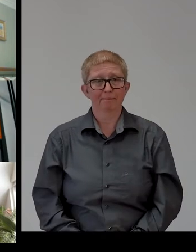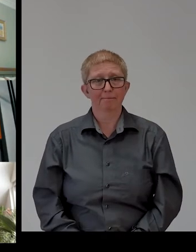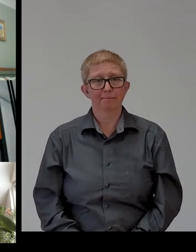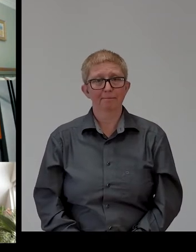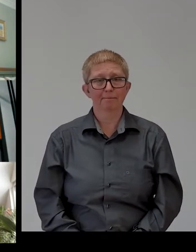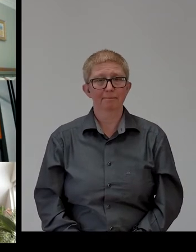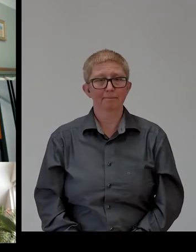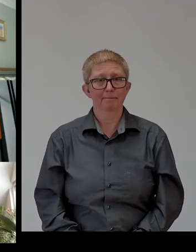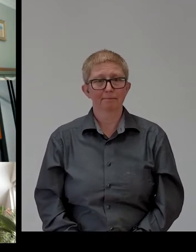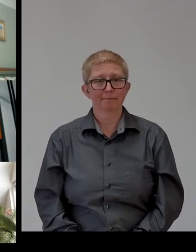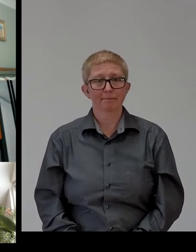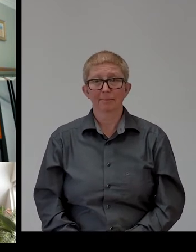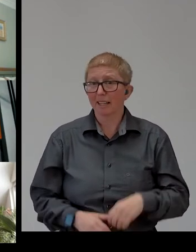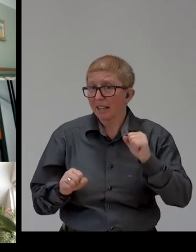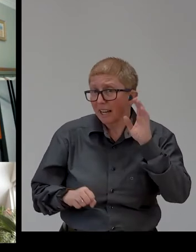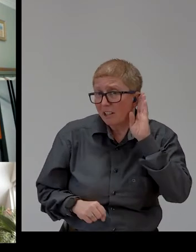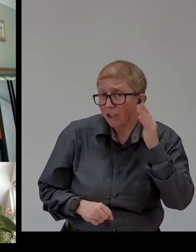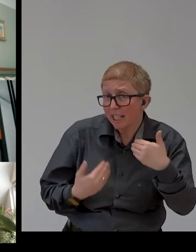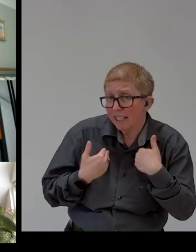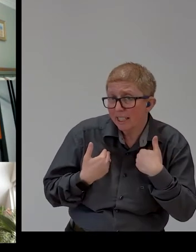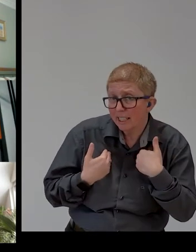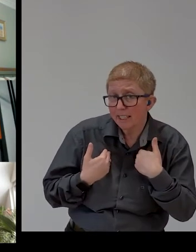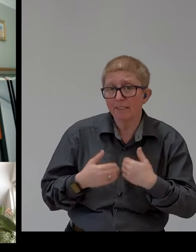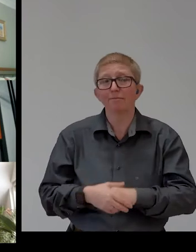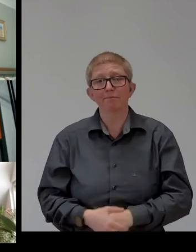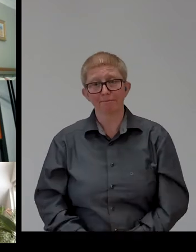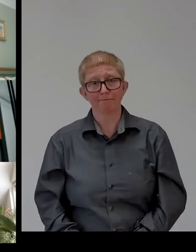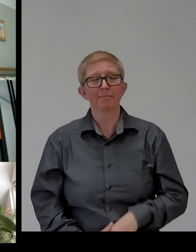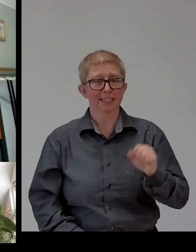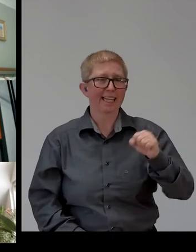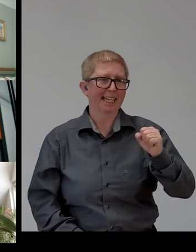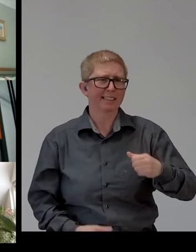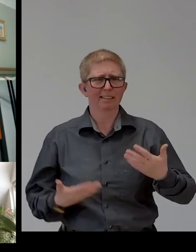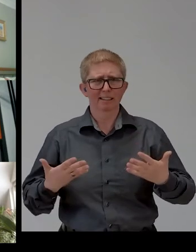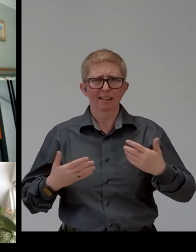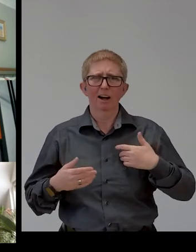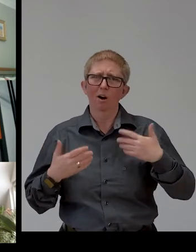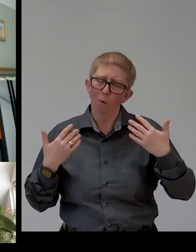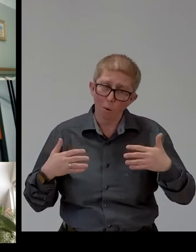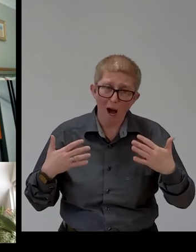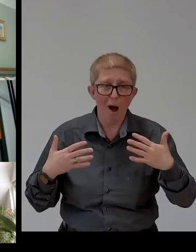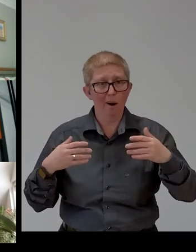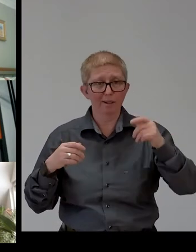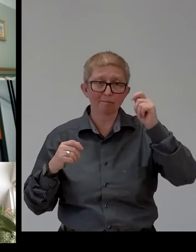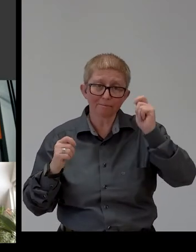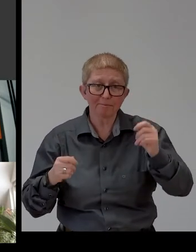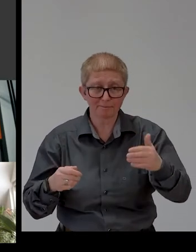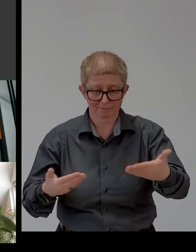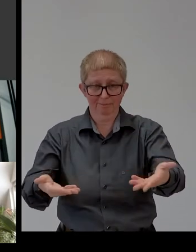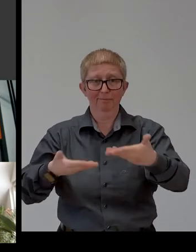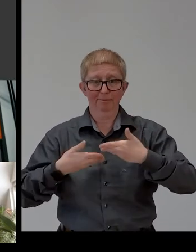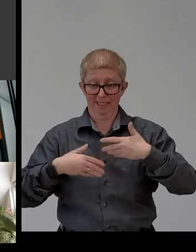Can you hear me? Yes. Hello everyone. It is a real honour for our whole Jamba network to